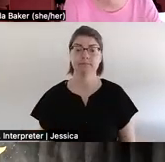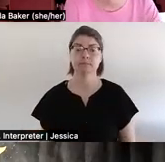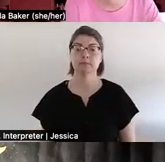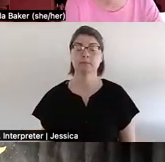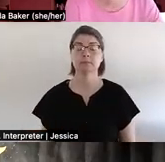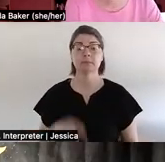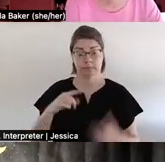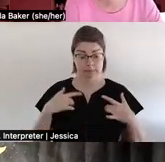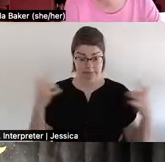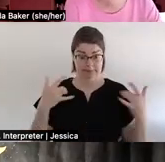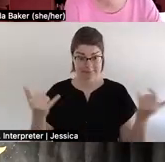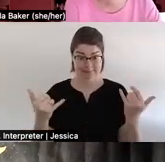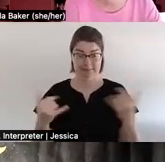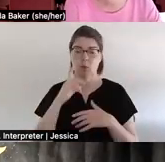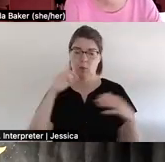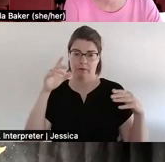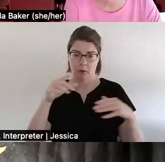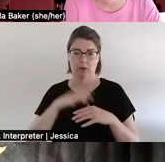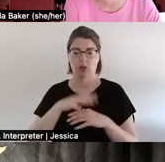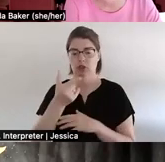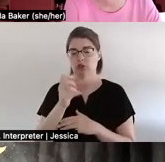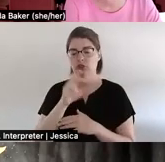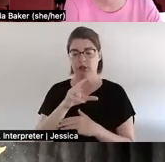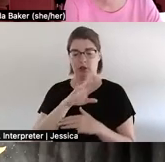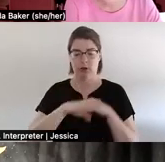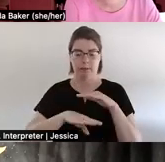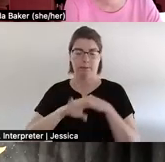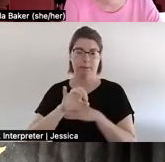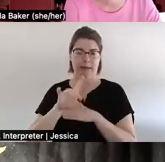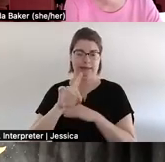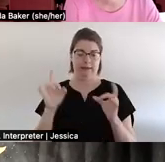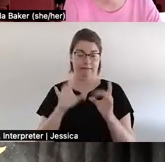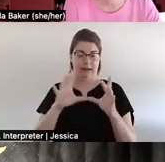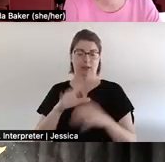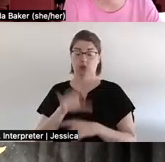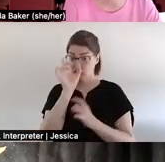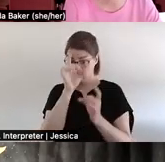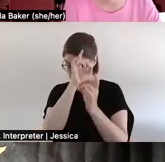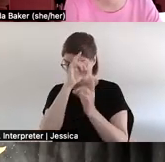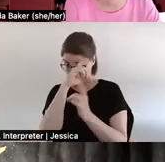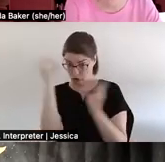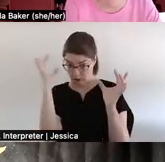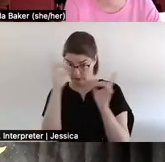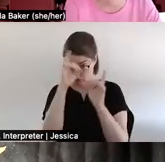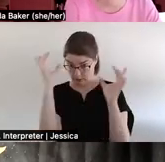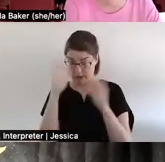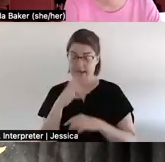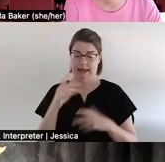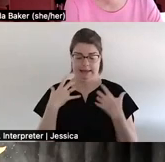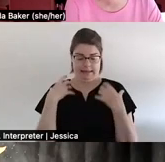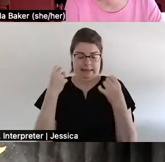webinar series focuses on gender-based violence, trauma, and healing and wellness.